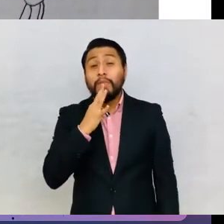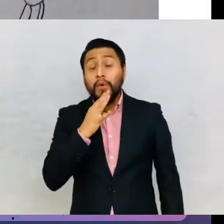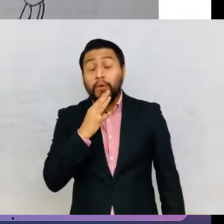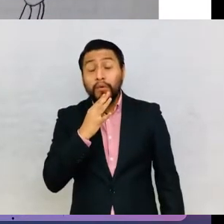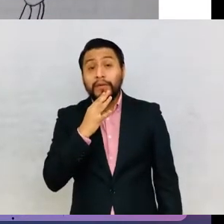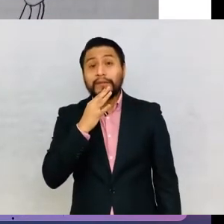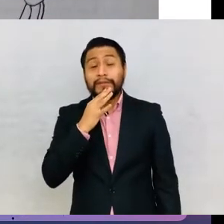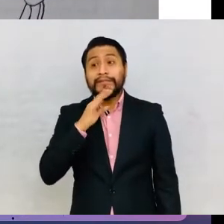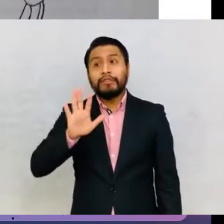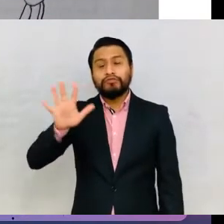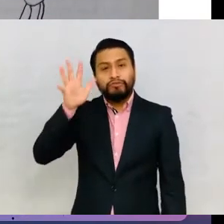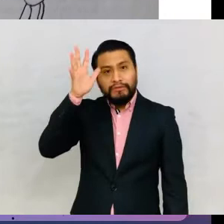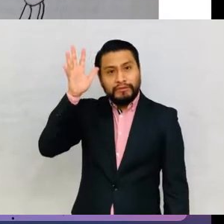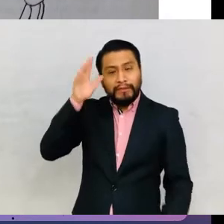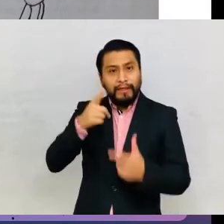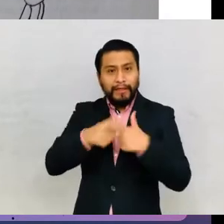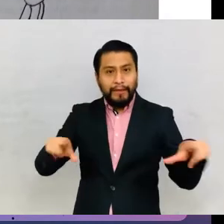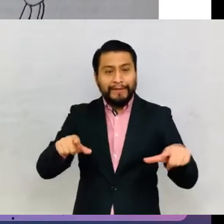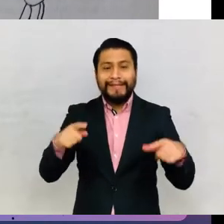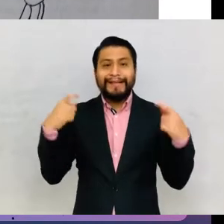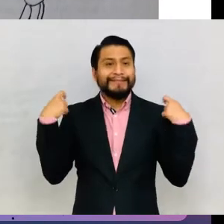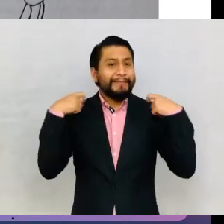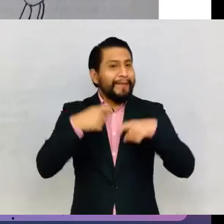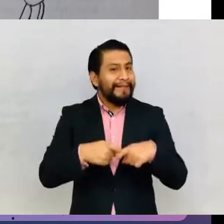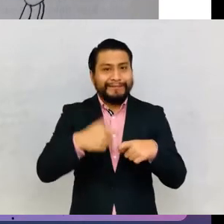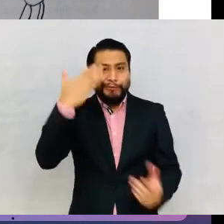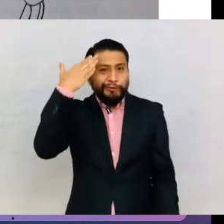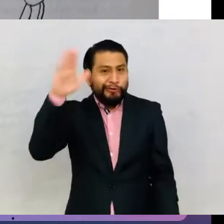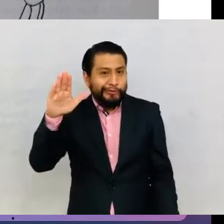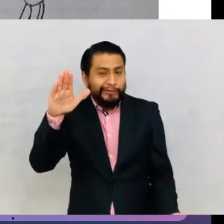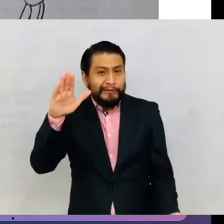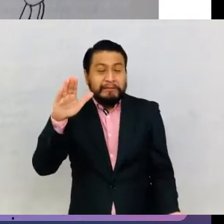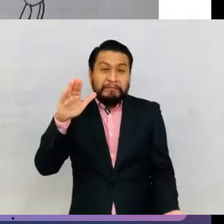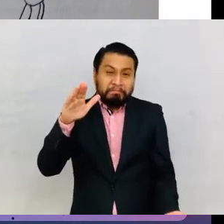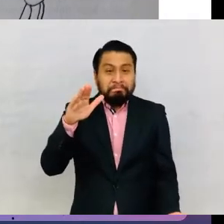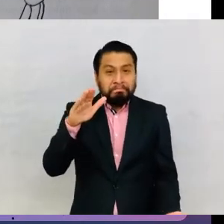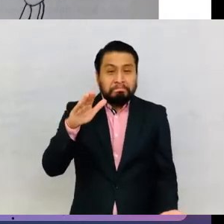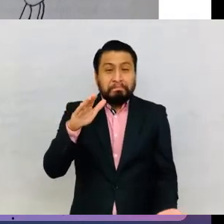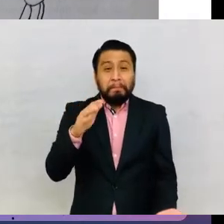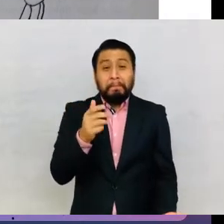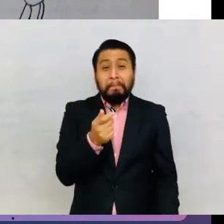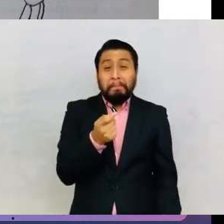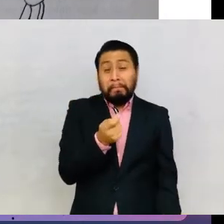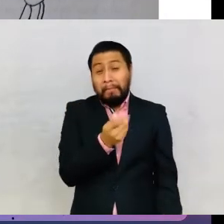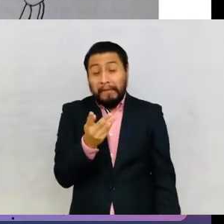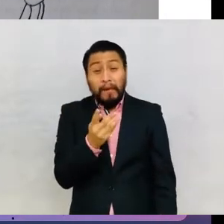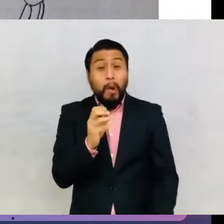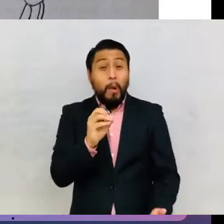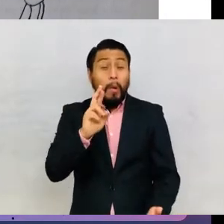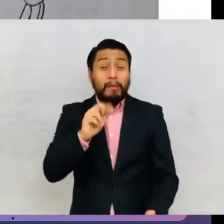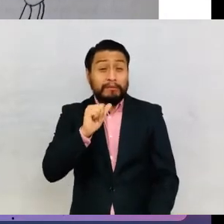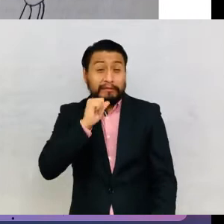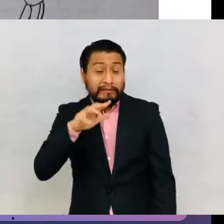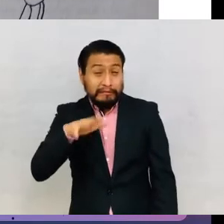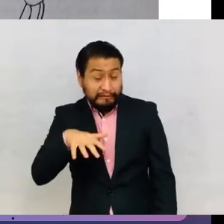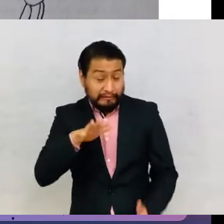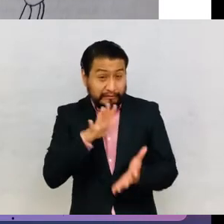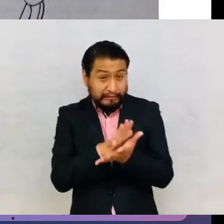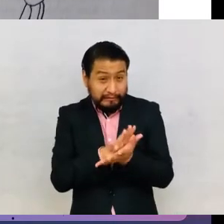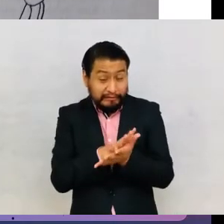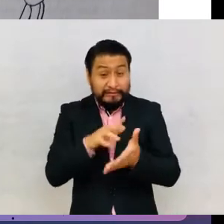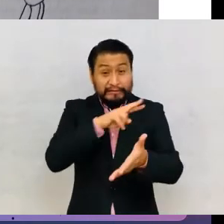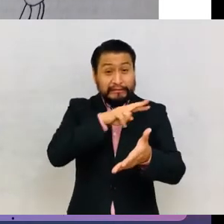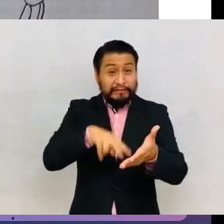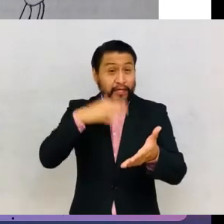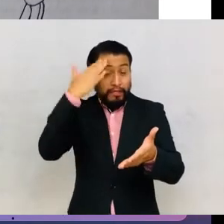and were unfamiliar with Spanish, with little or no schooling, and who did not yet know how